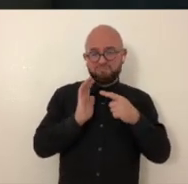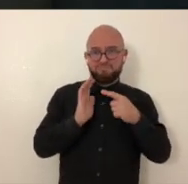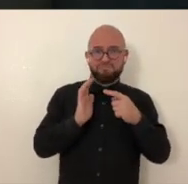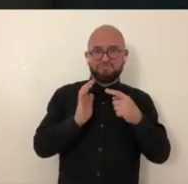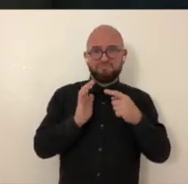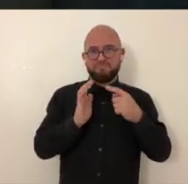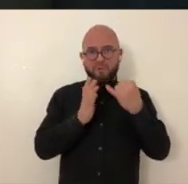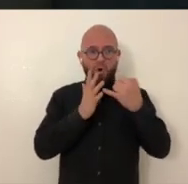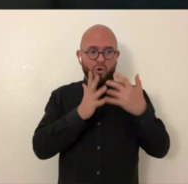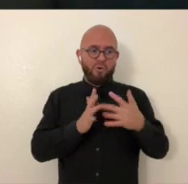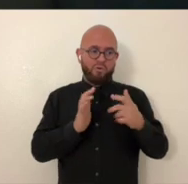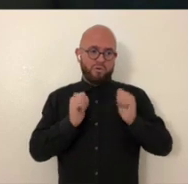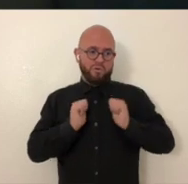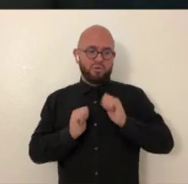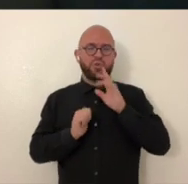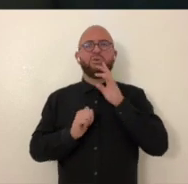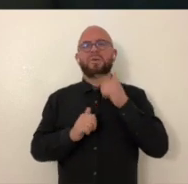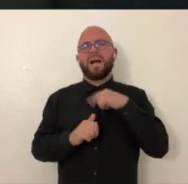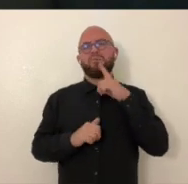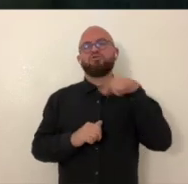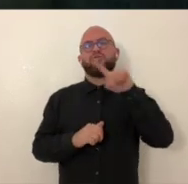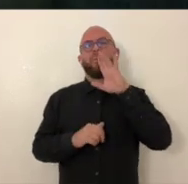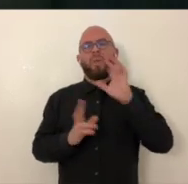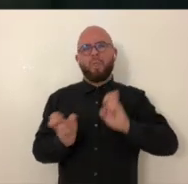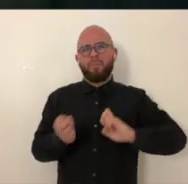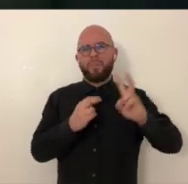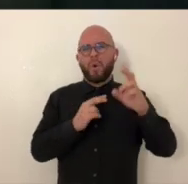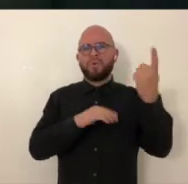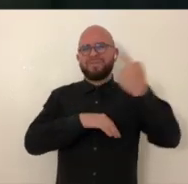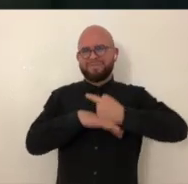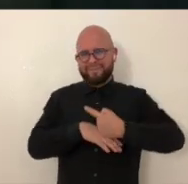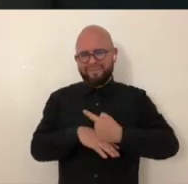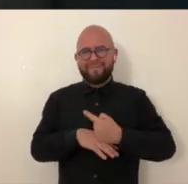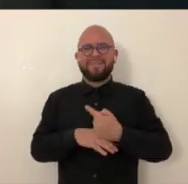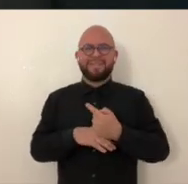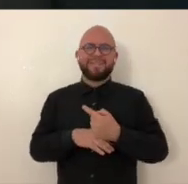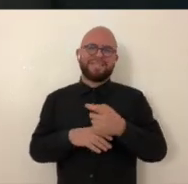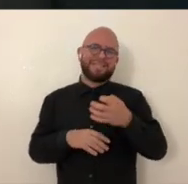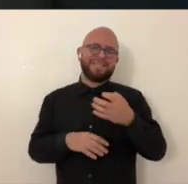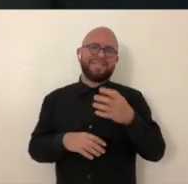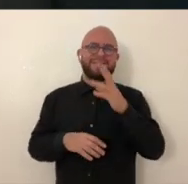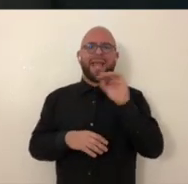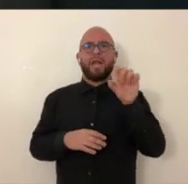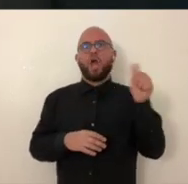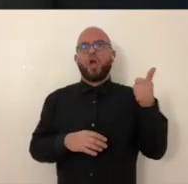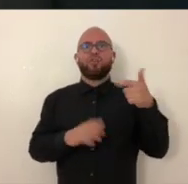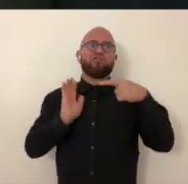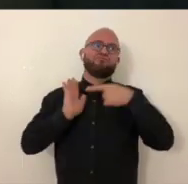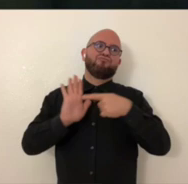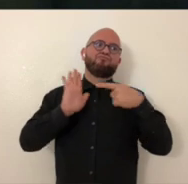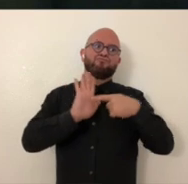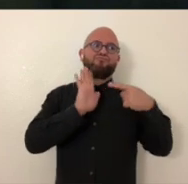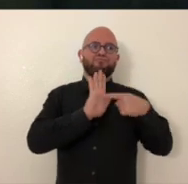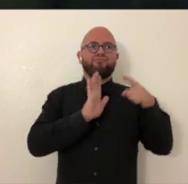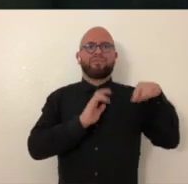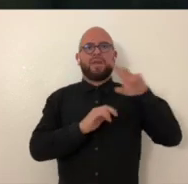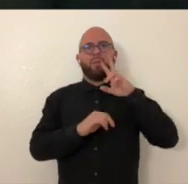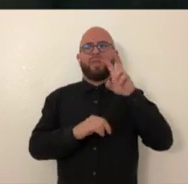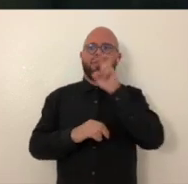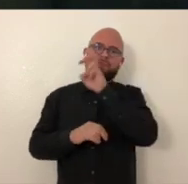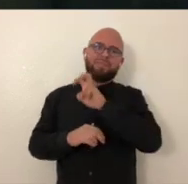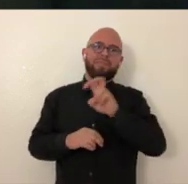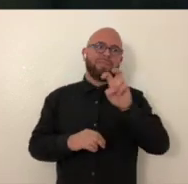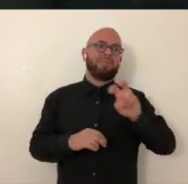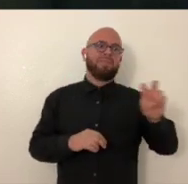sure that they will be posting dates about that and also be posting dates in relation to the various different exhibitions